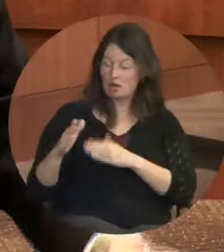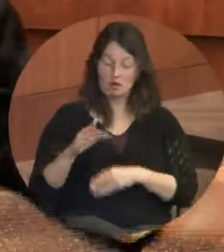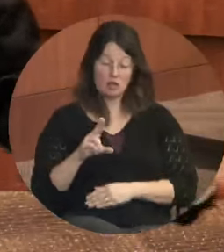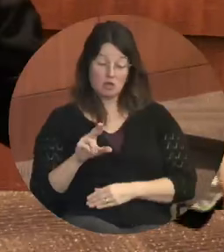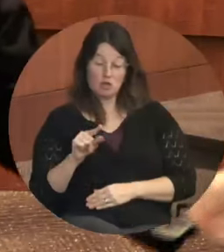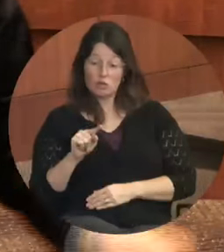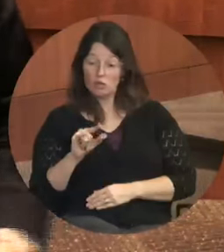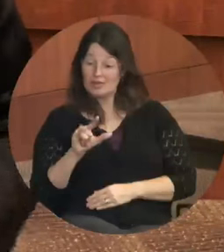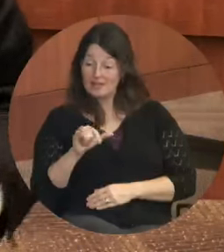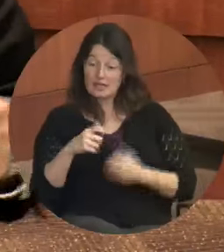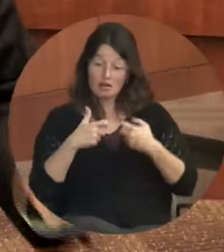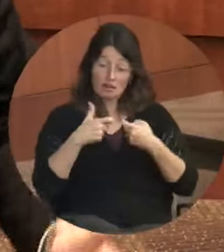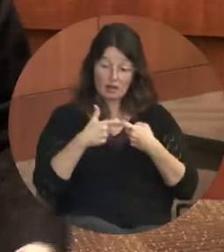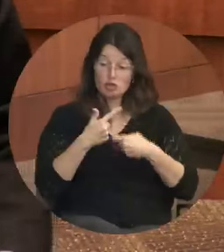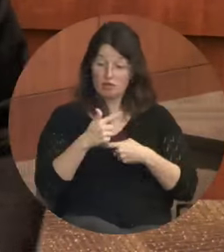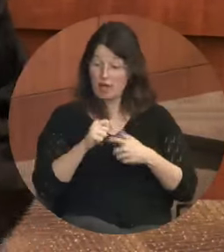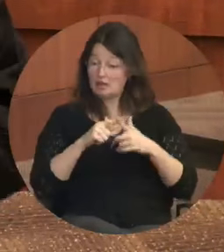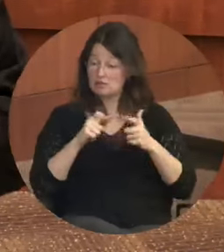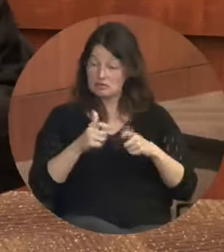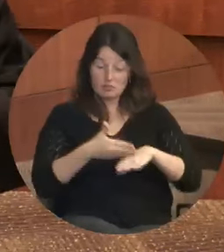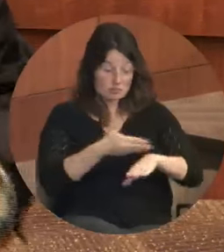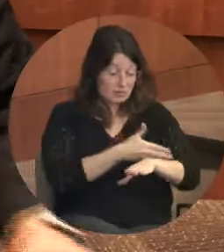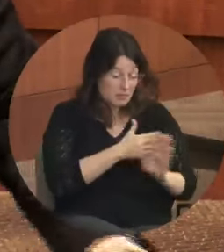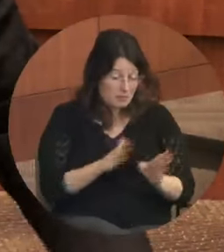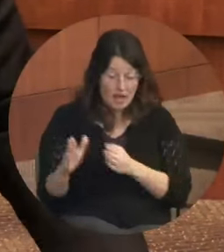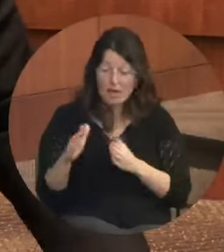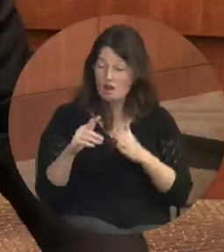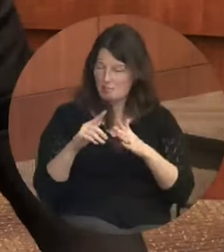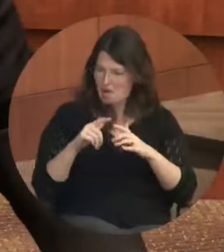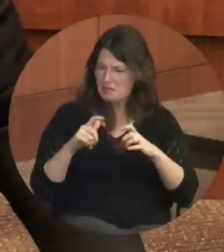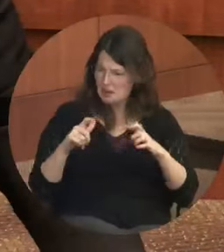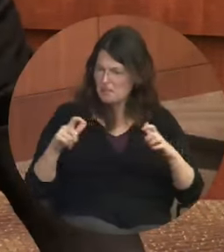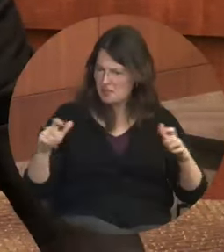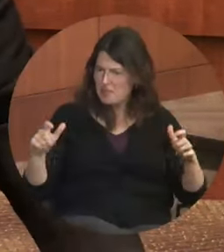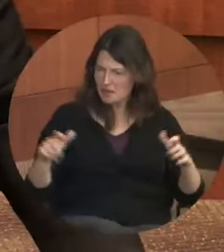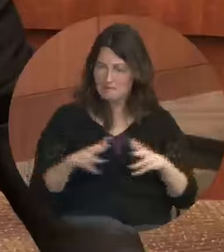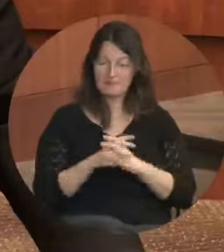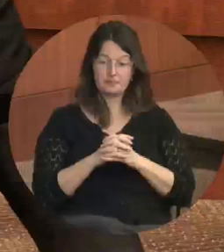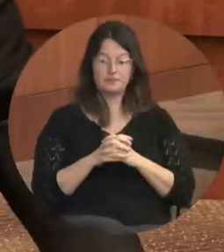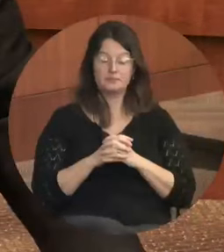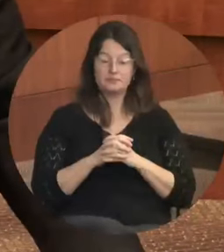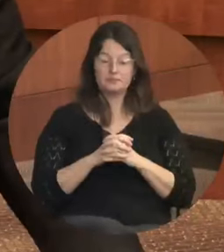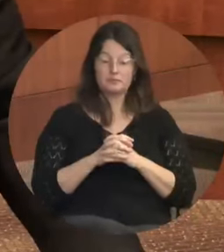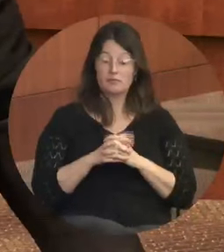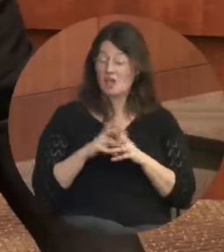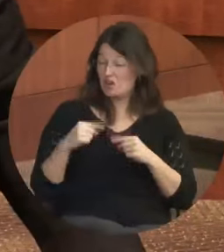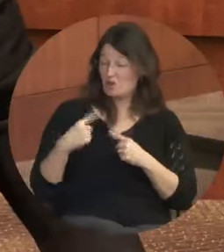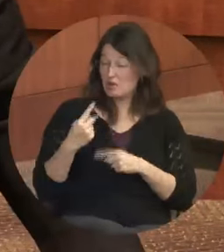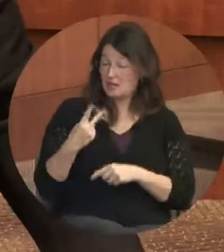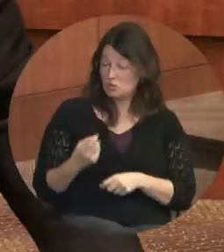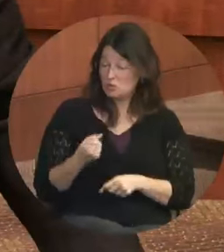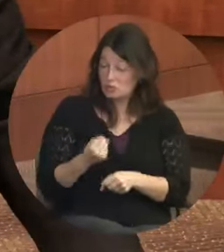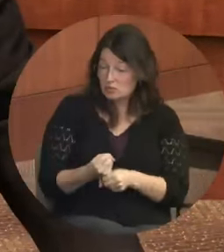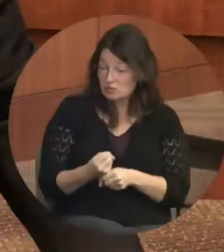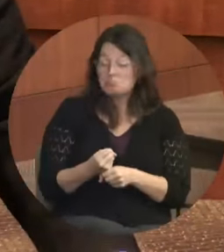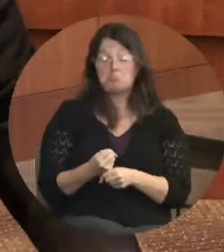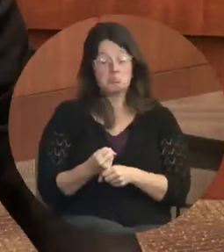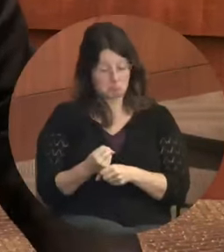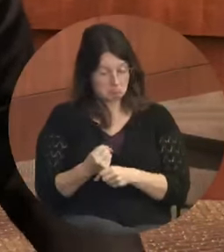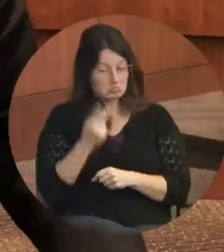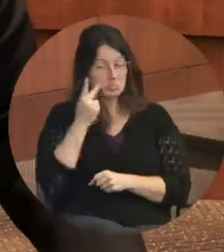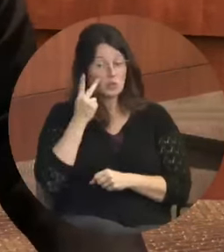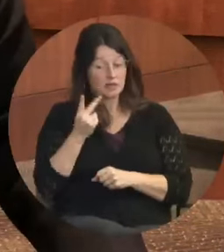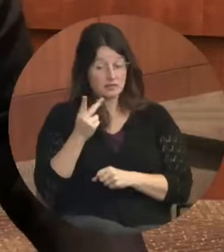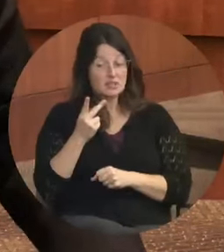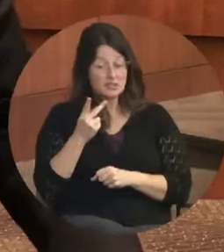the East Area Plan, the Sasaki Plan, and many others. And over the past two years, we've seen ballots